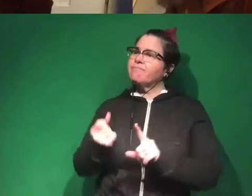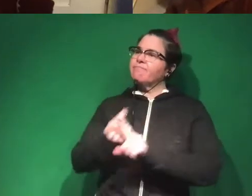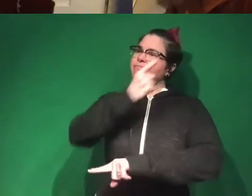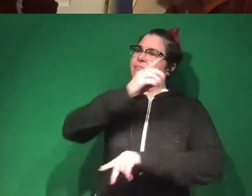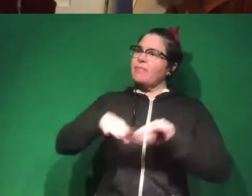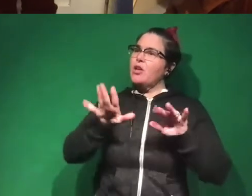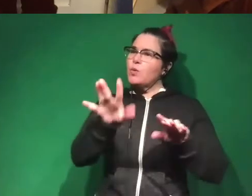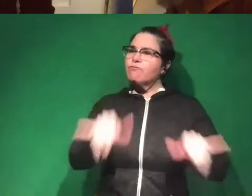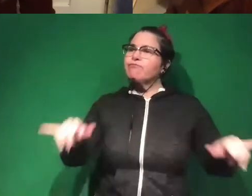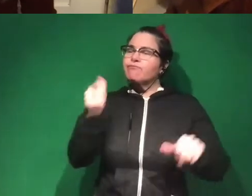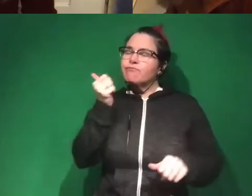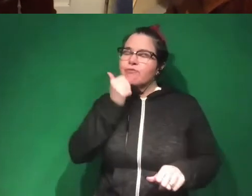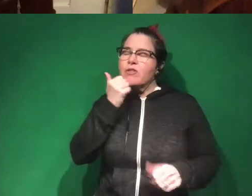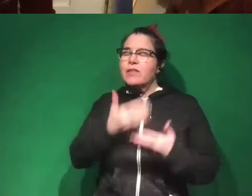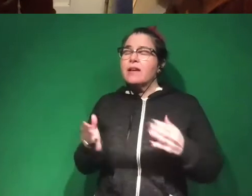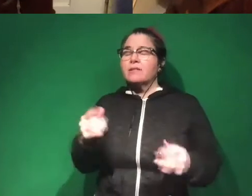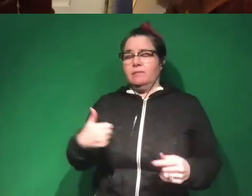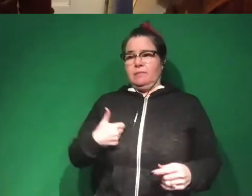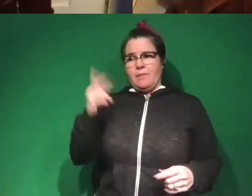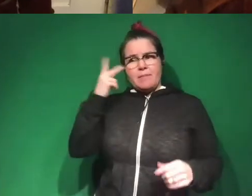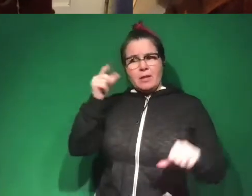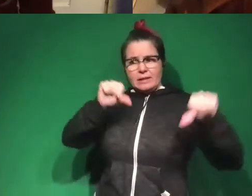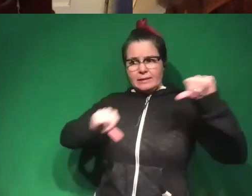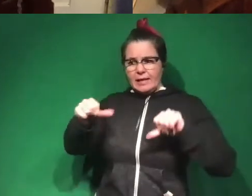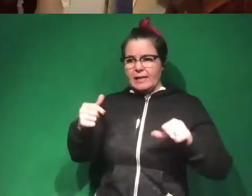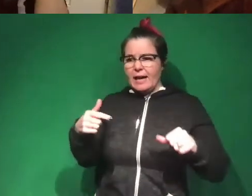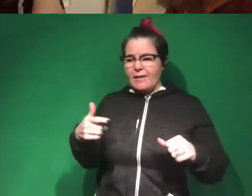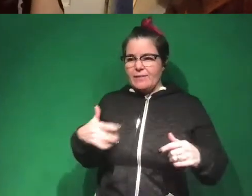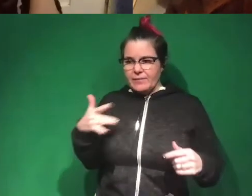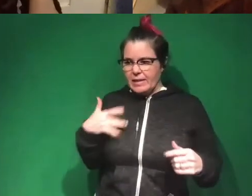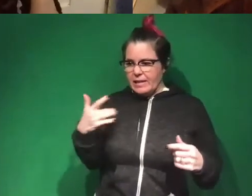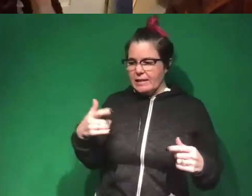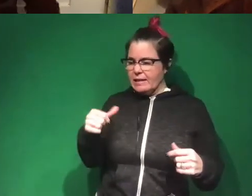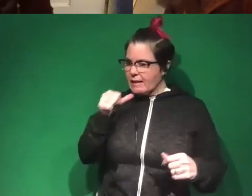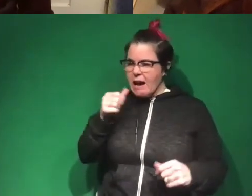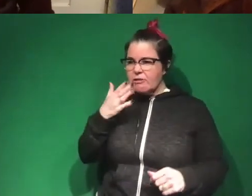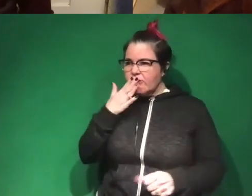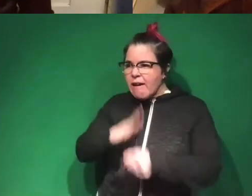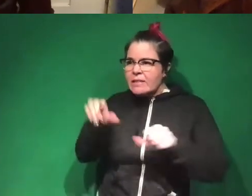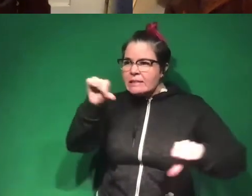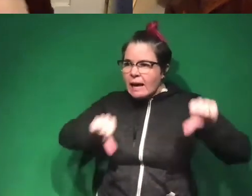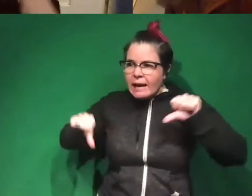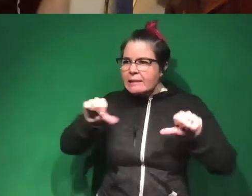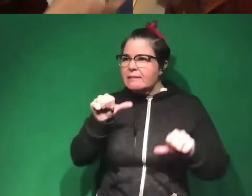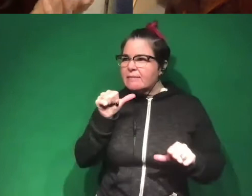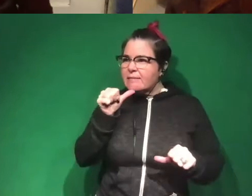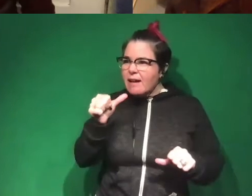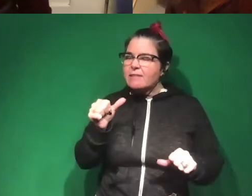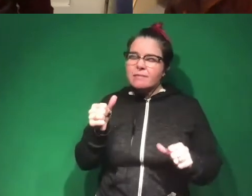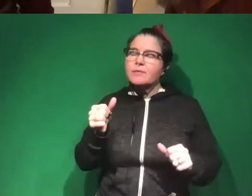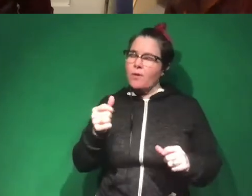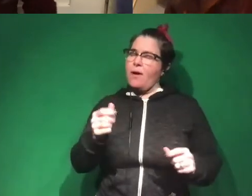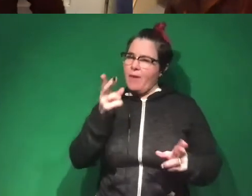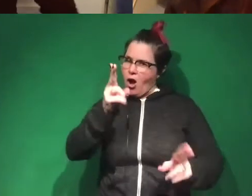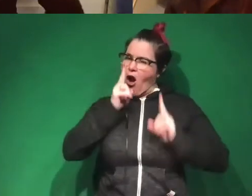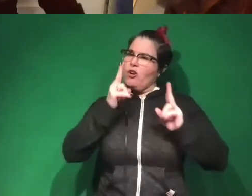to. And as a political scientist, we forever live in insecurity that we're not a real science. So I feel especially honored that you've taken the